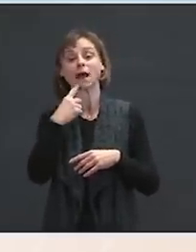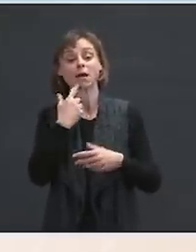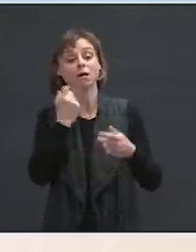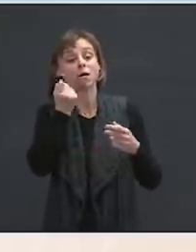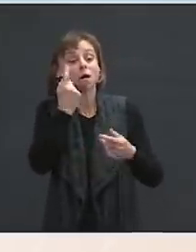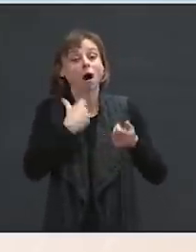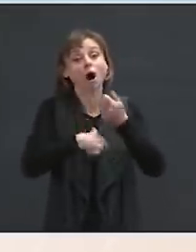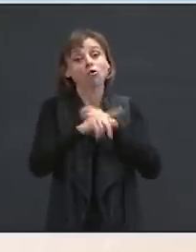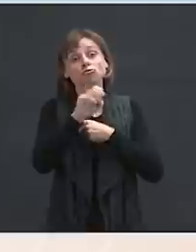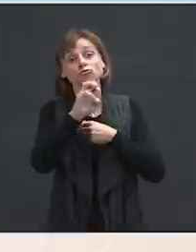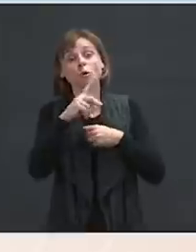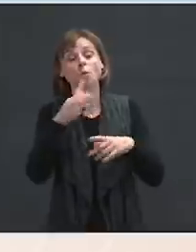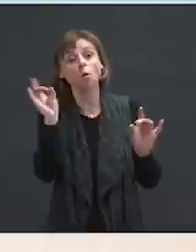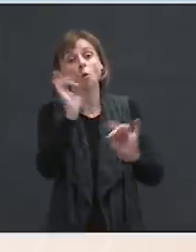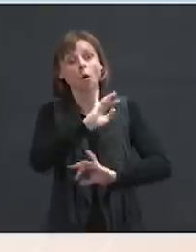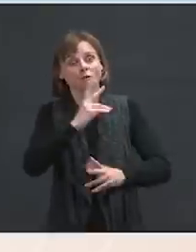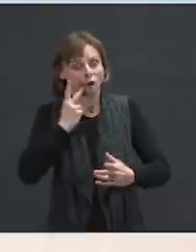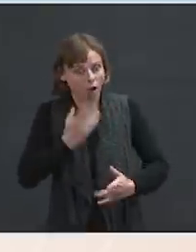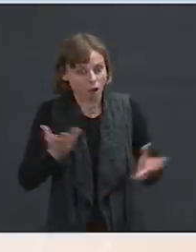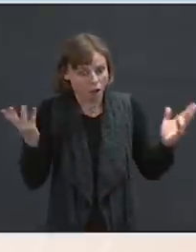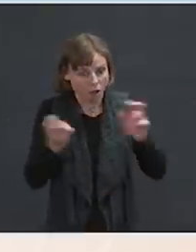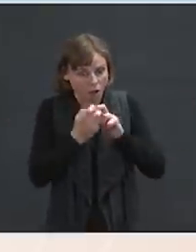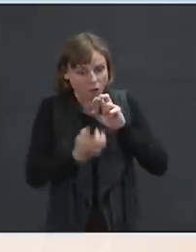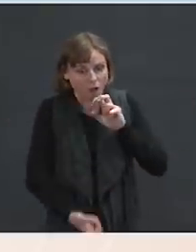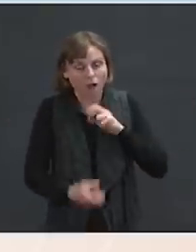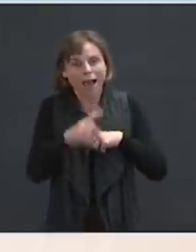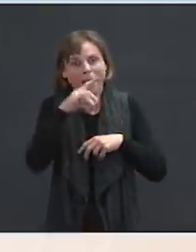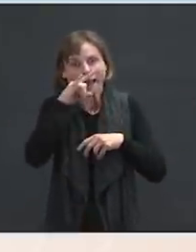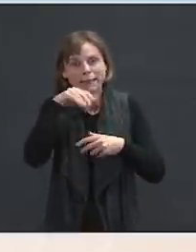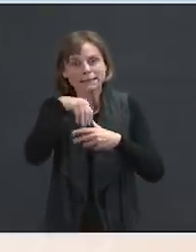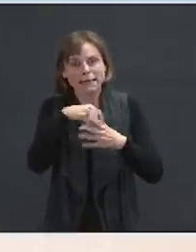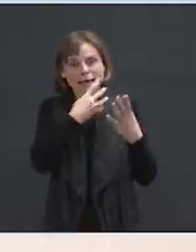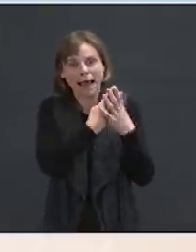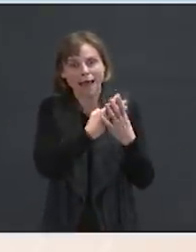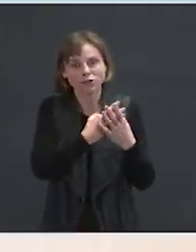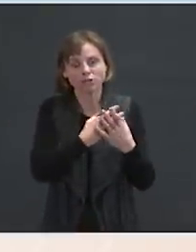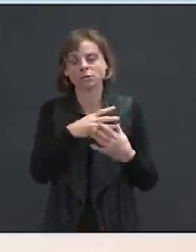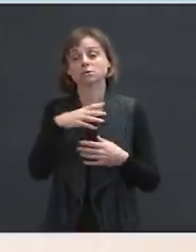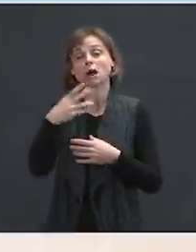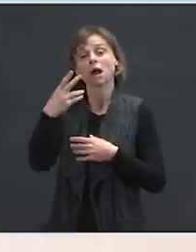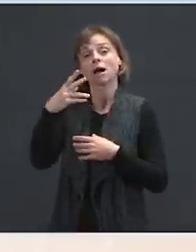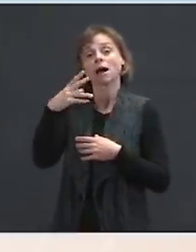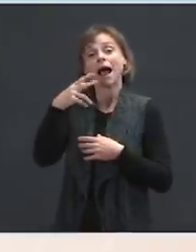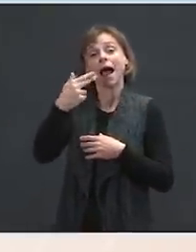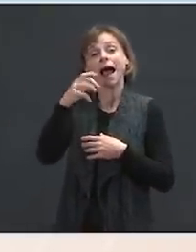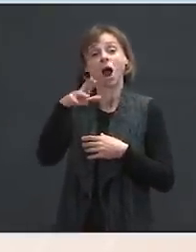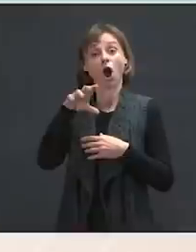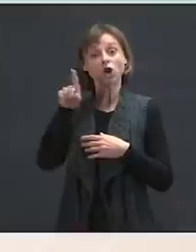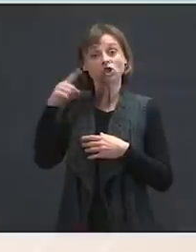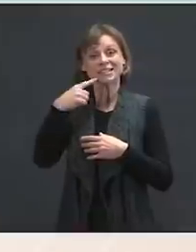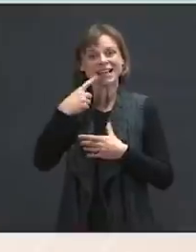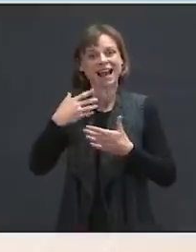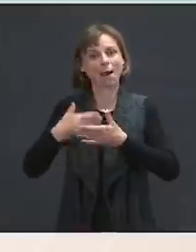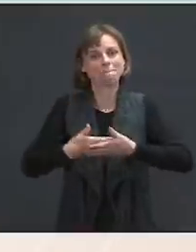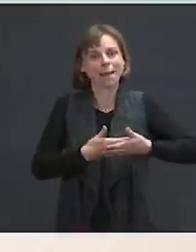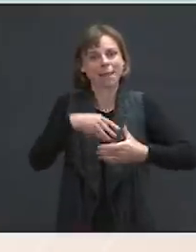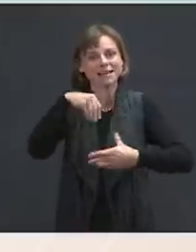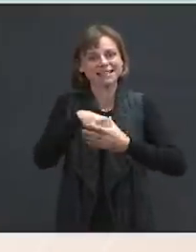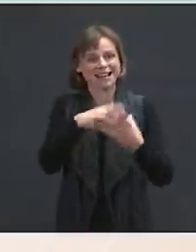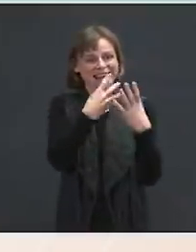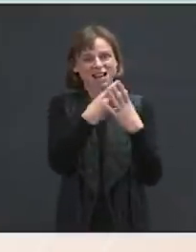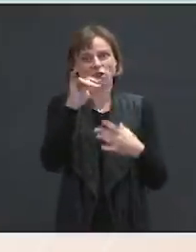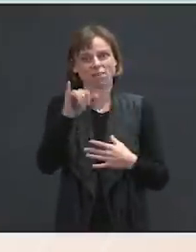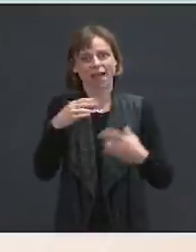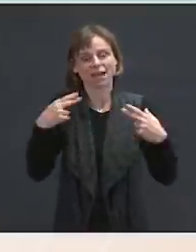there have been horrifying scenes at the border of kids being kept in cages. And Kamala Harris said, basically, babies in cages is a human